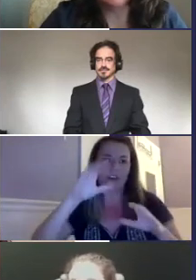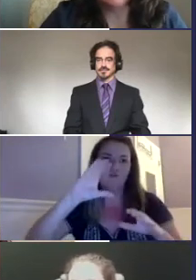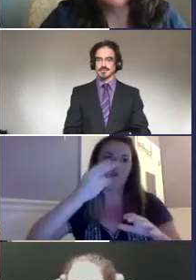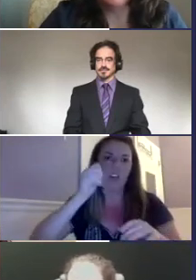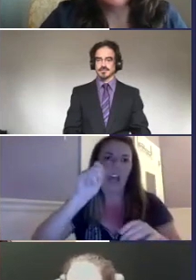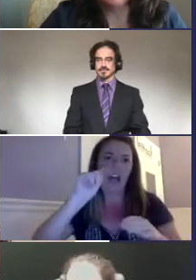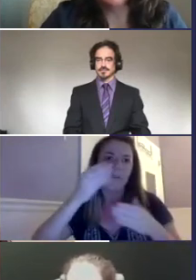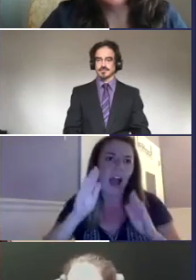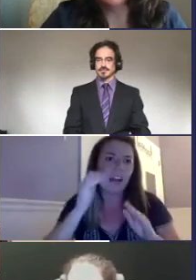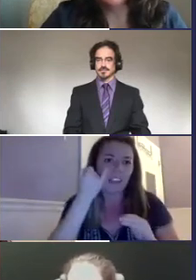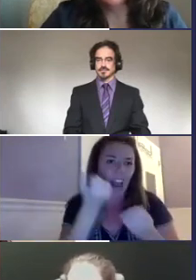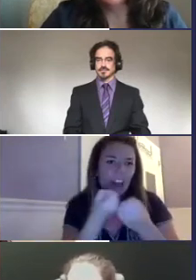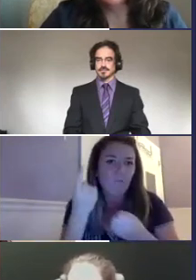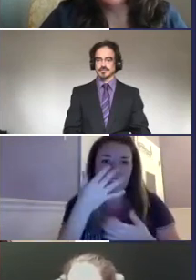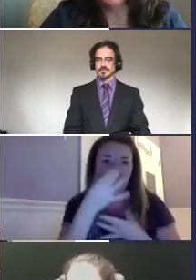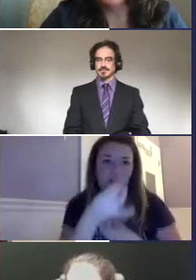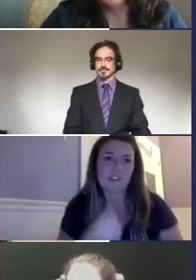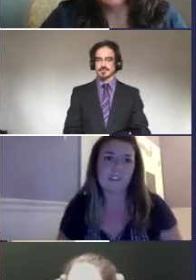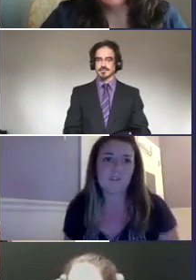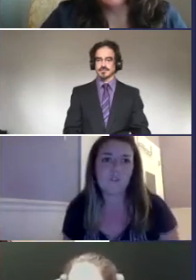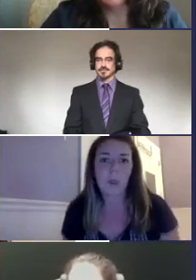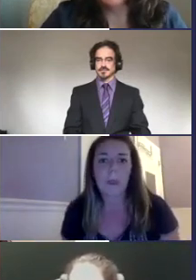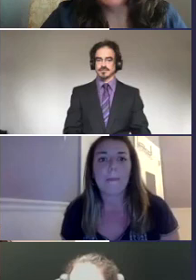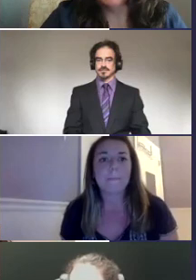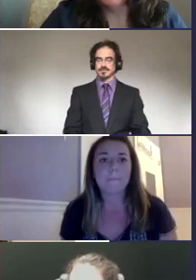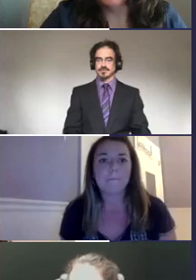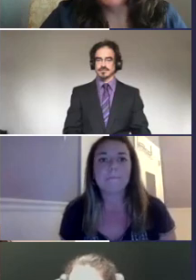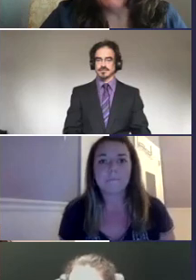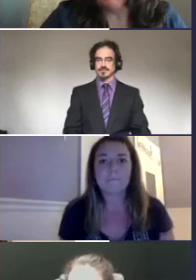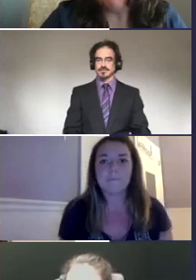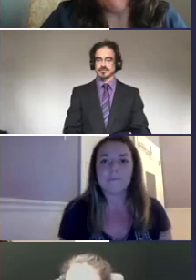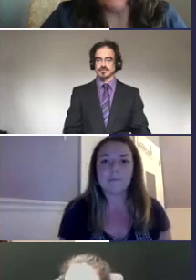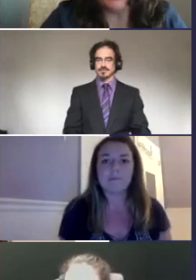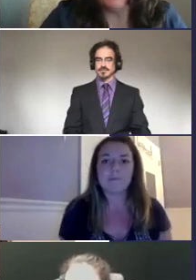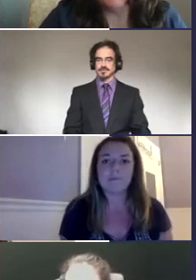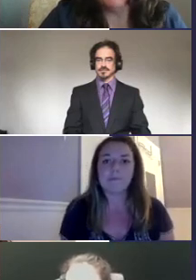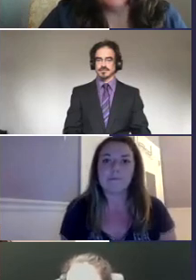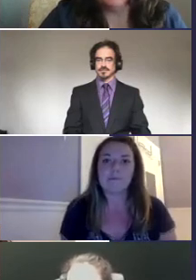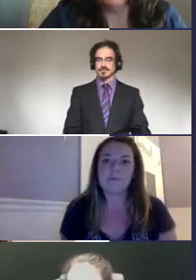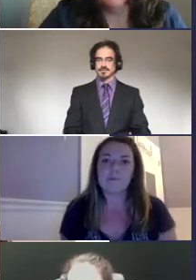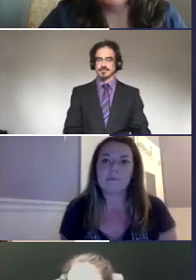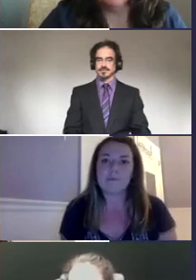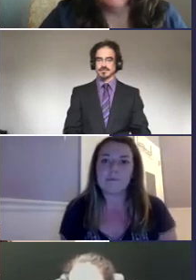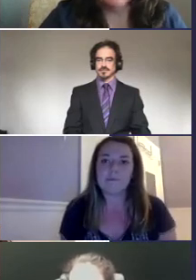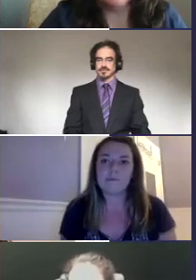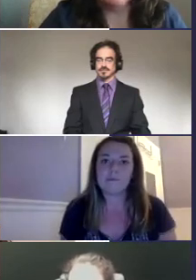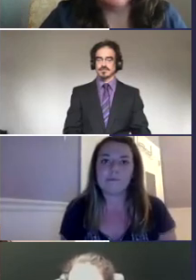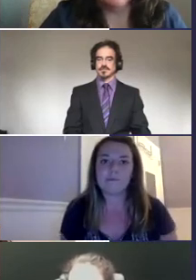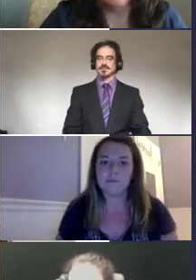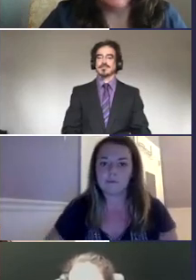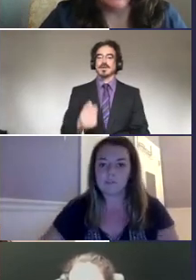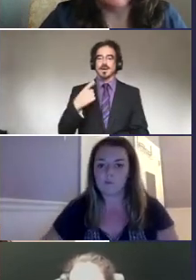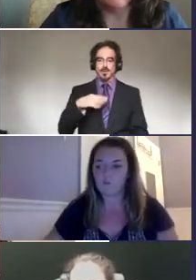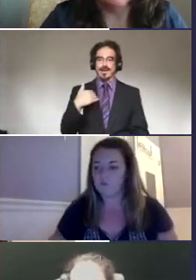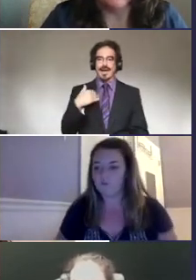I can type in my email in the chat. I'm happy to do that. If anyone is interested in contacting me. We do have a few questions